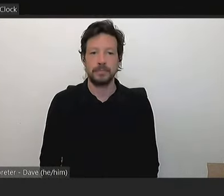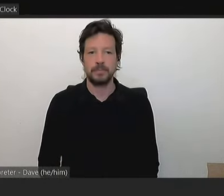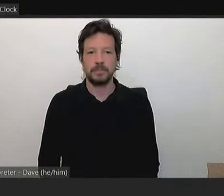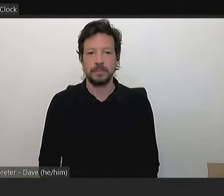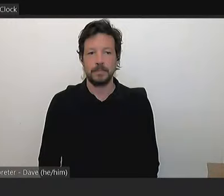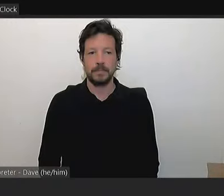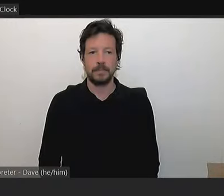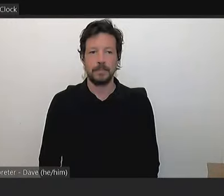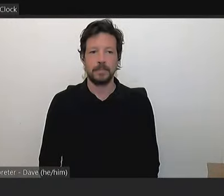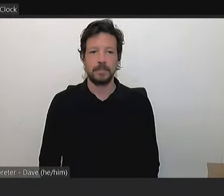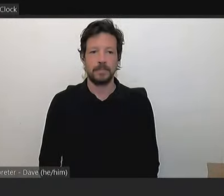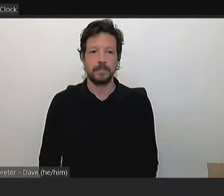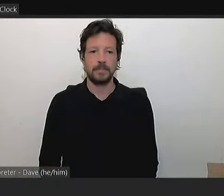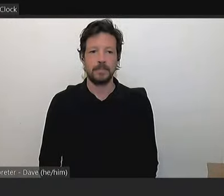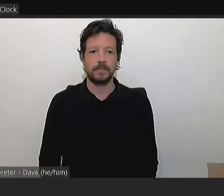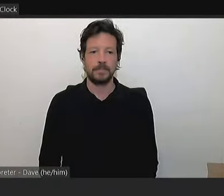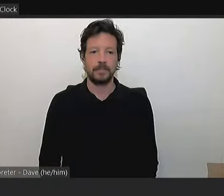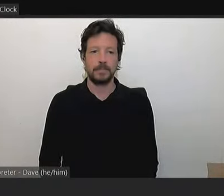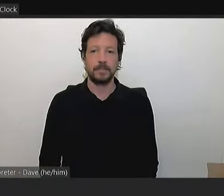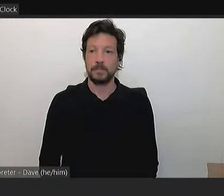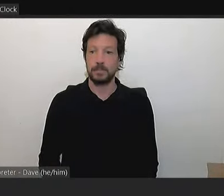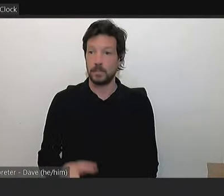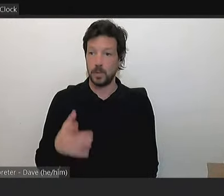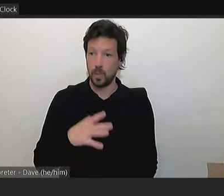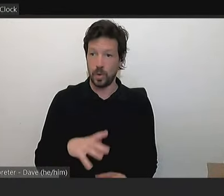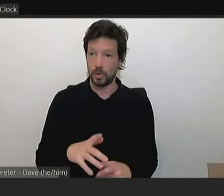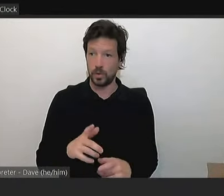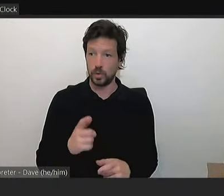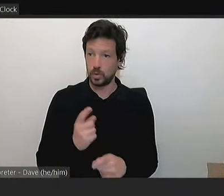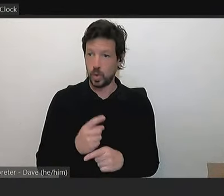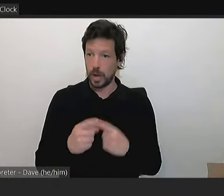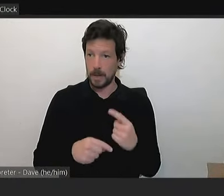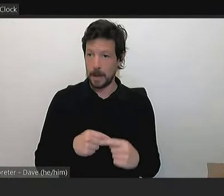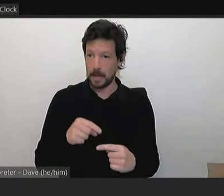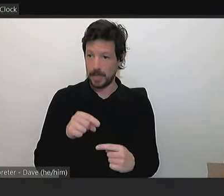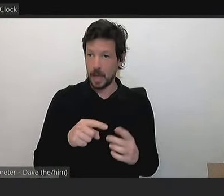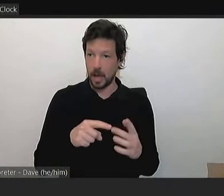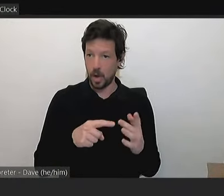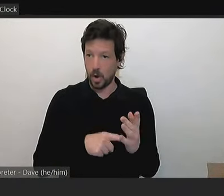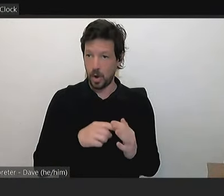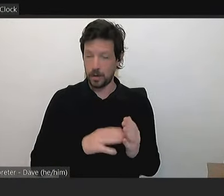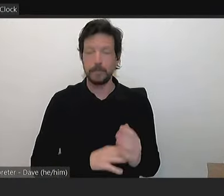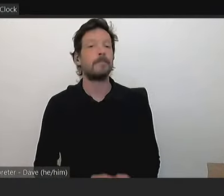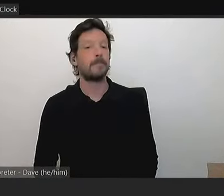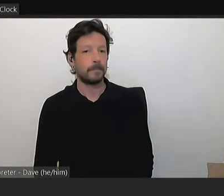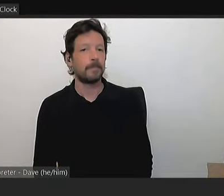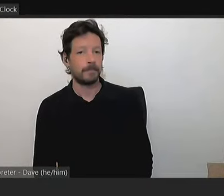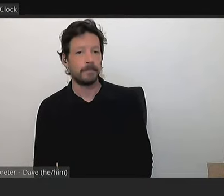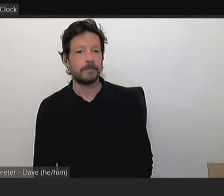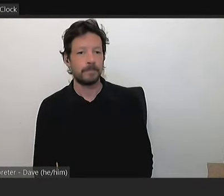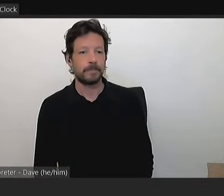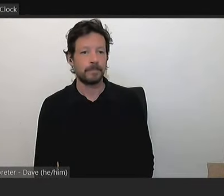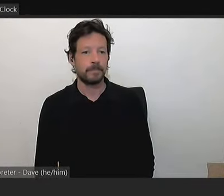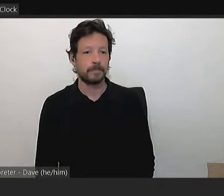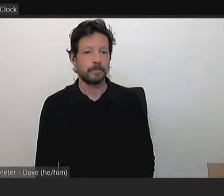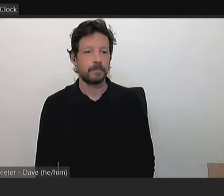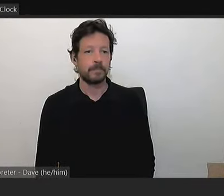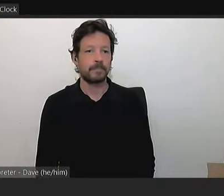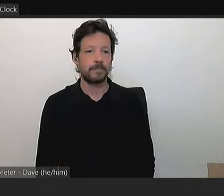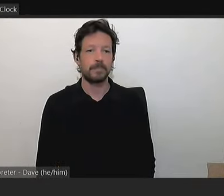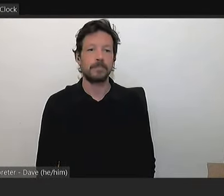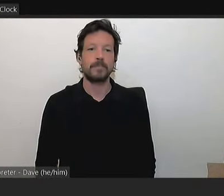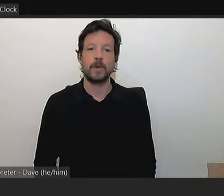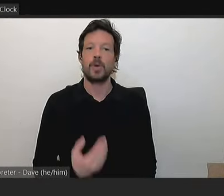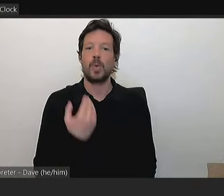Does the mover wish to speak on this item? Yes, thank you, Mayor Williams. Every year we